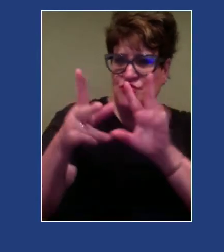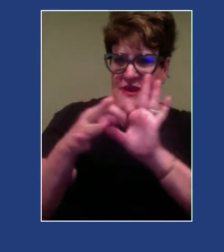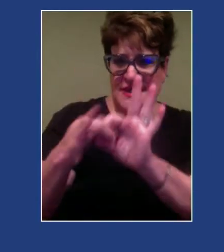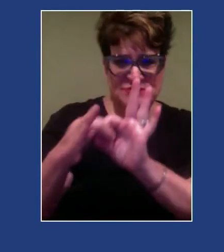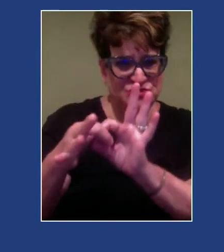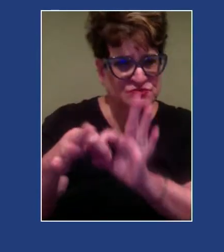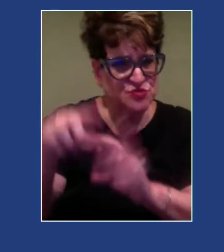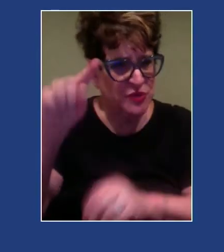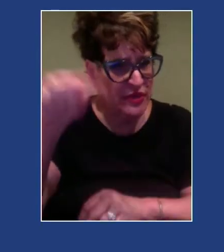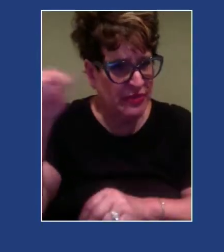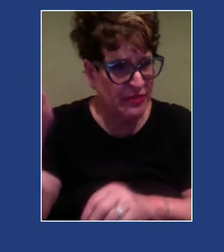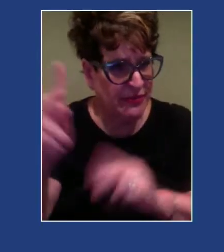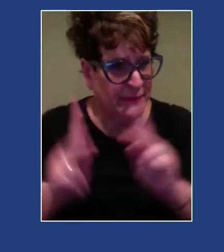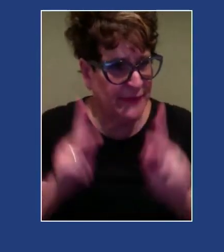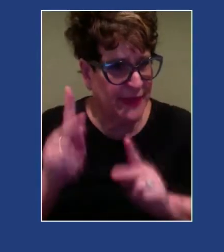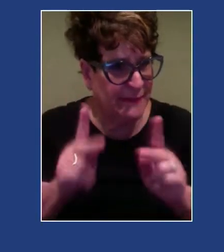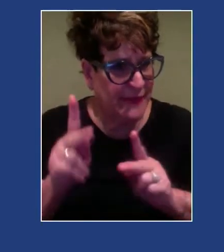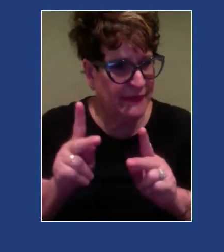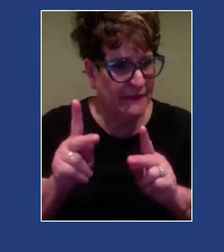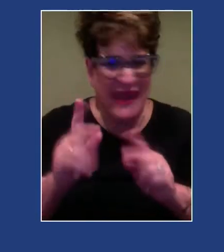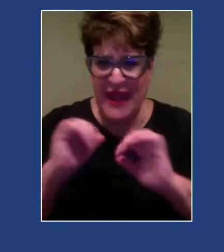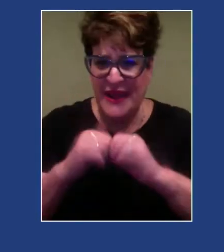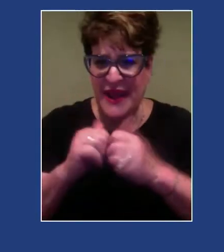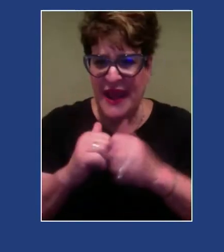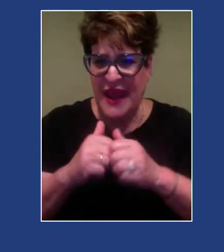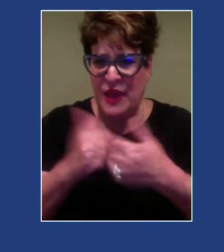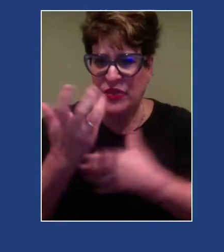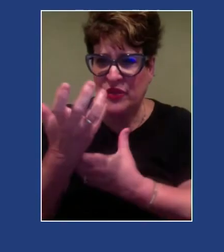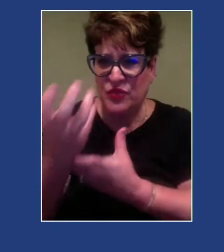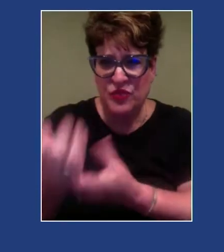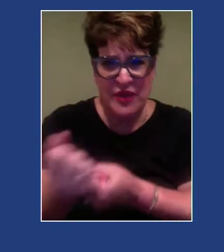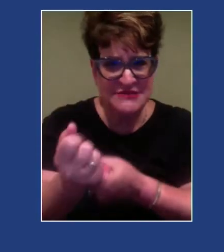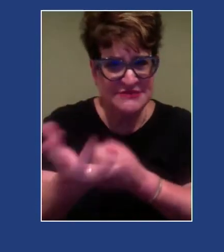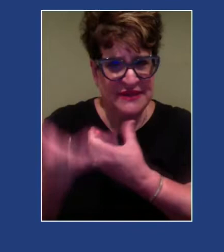how they're able to engage with and trust folks in the world?